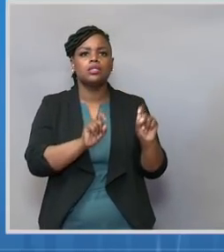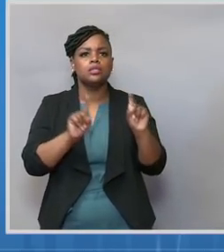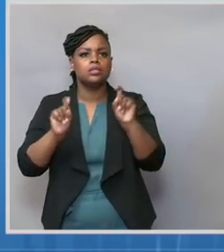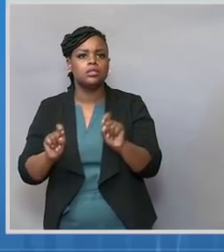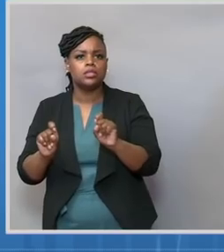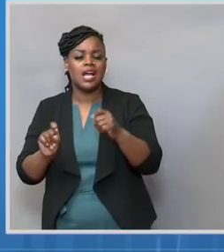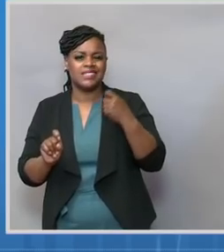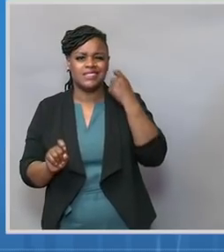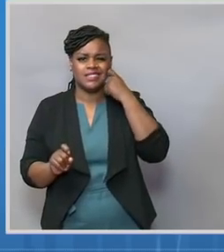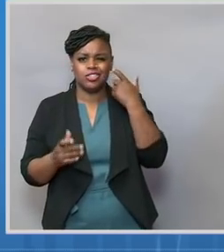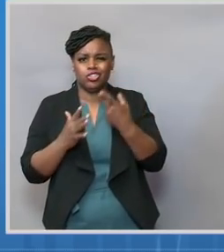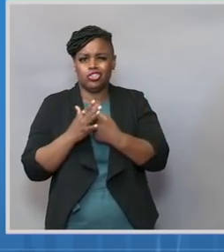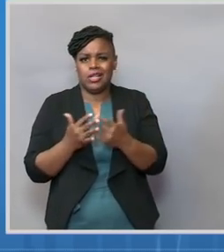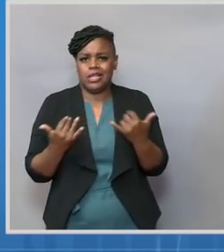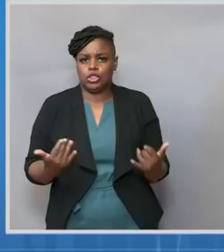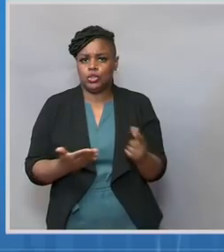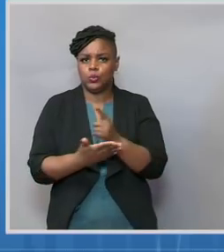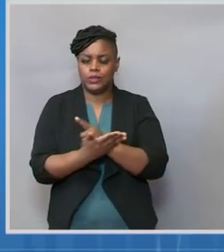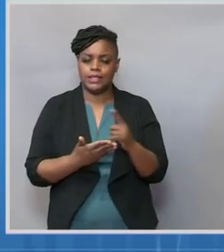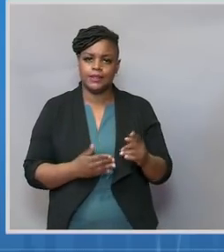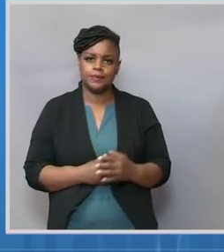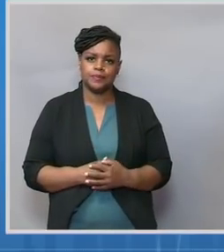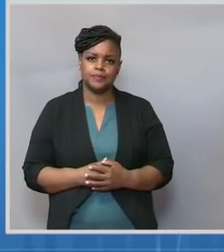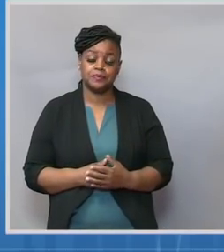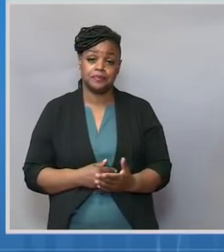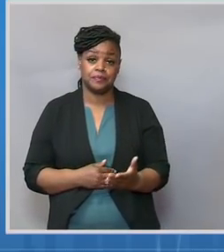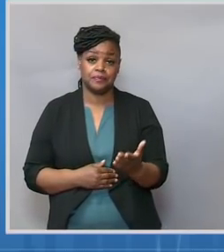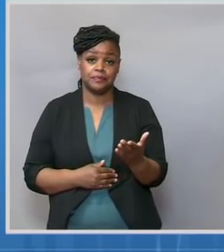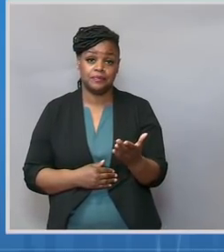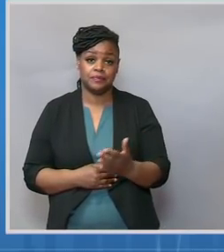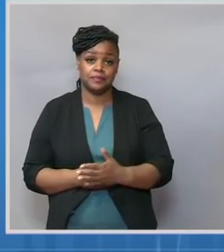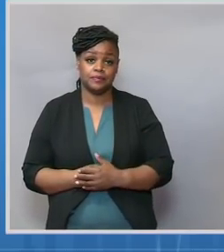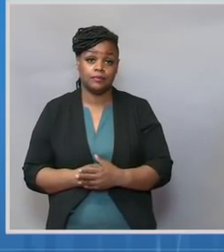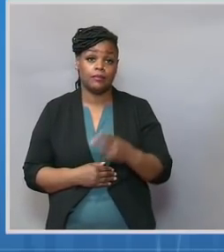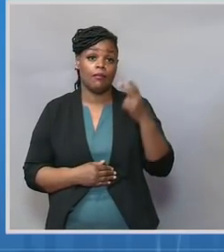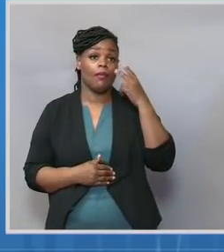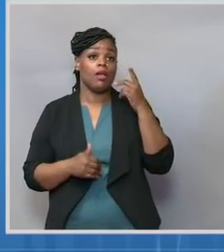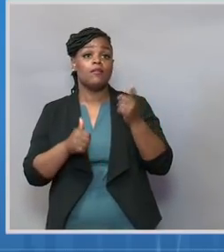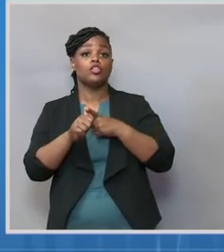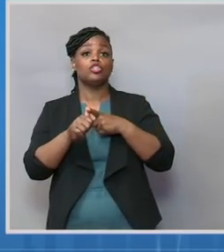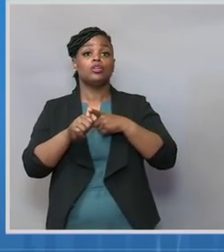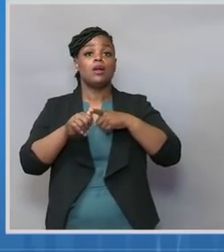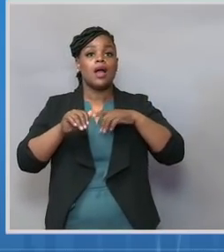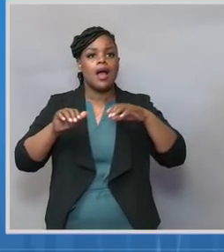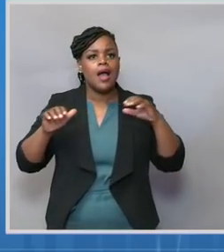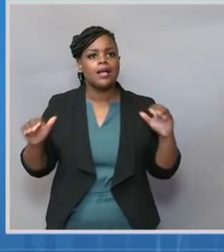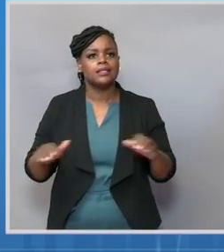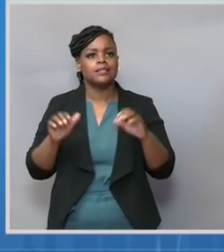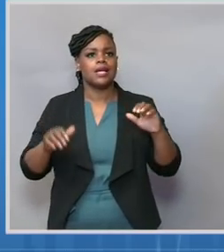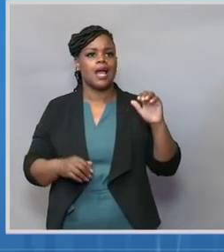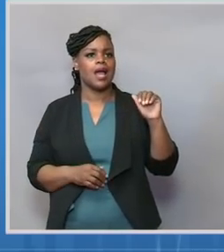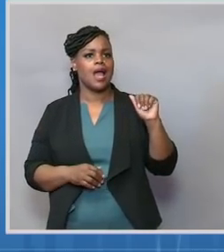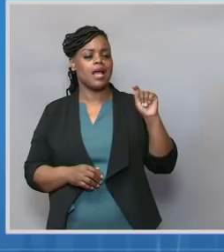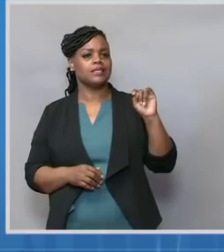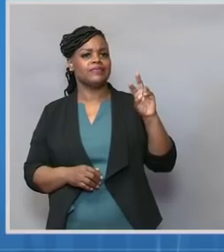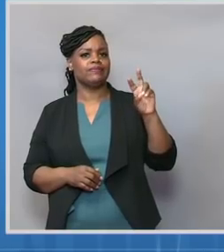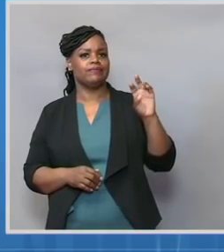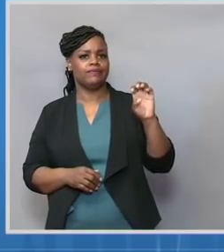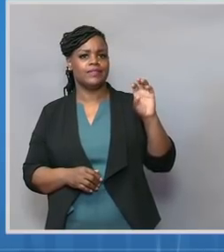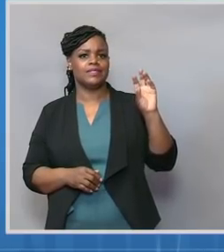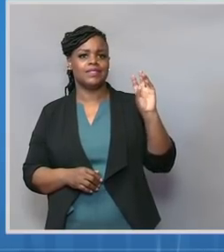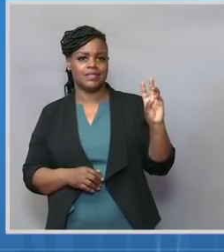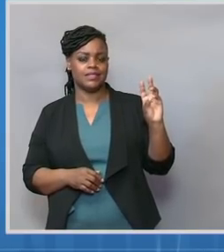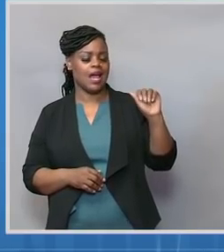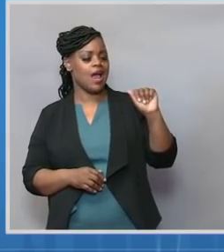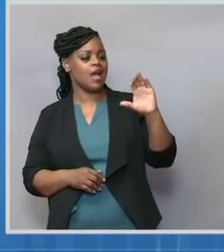Next slide. First is a trial called ACTIV-6, which is a randomized placebo-controlled trial